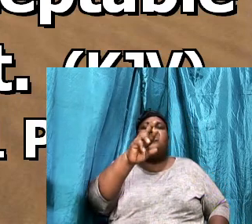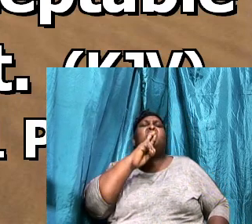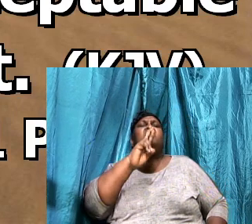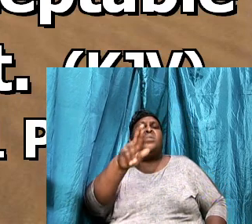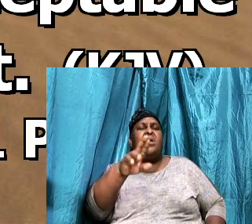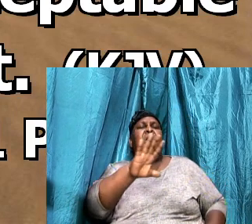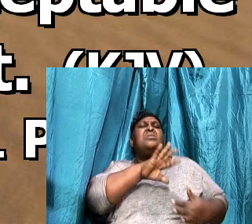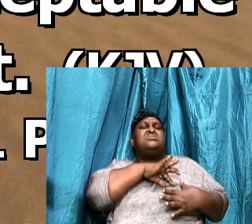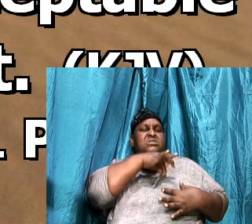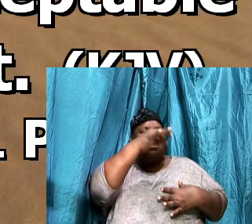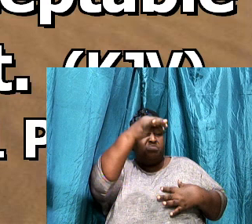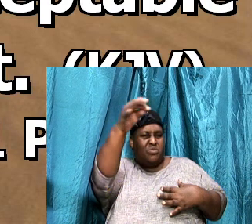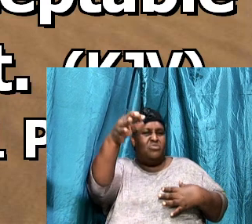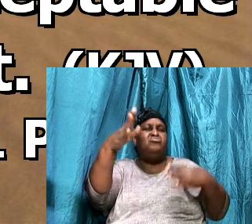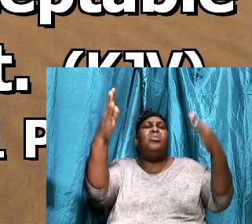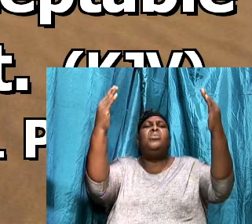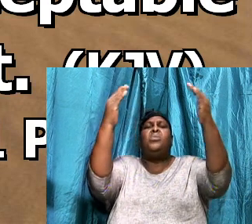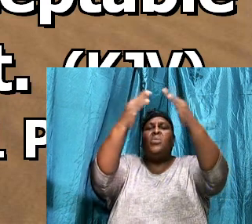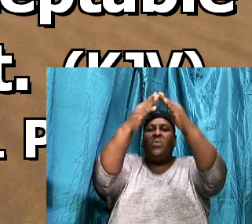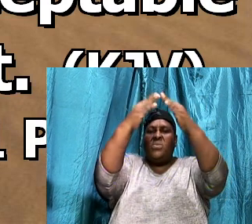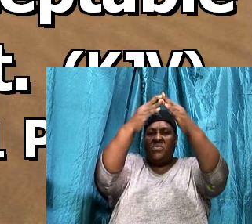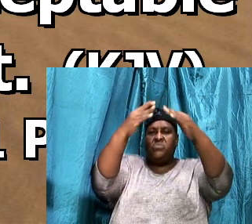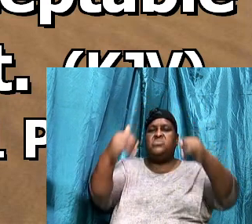spiritual, House,